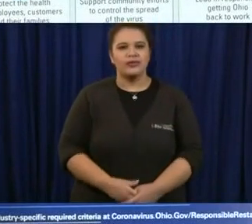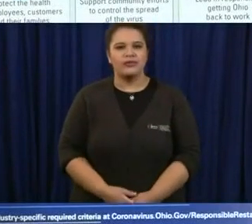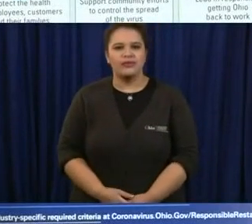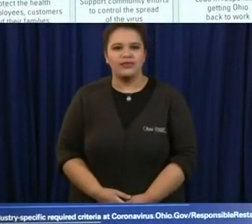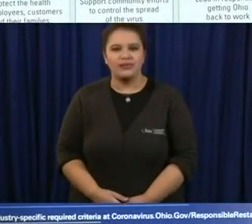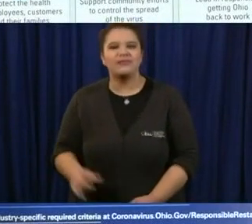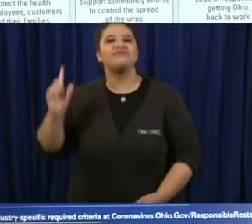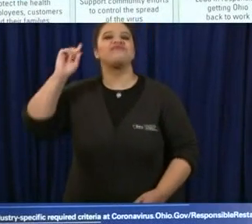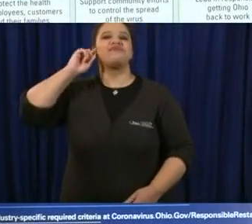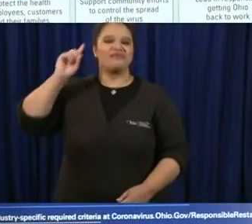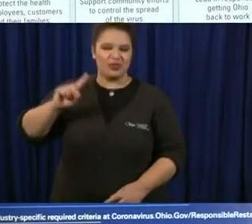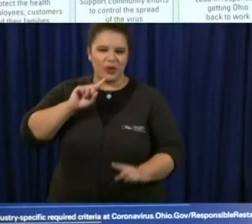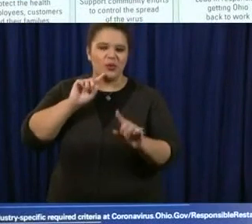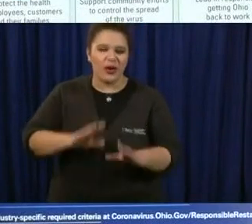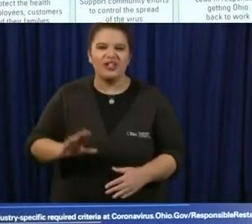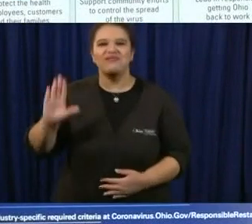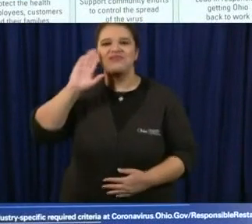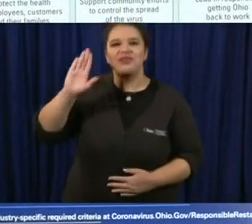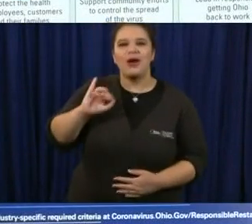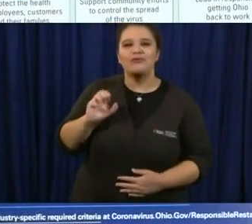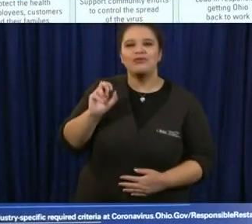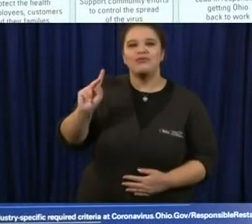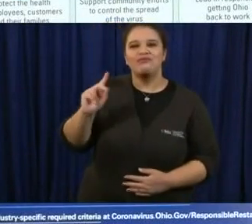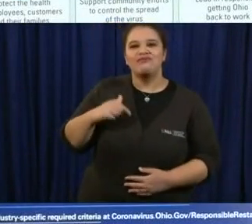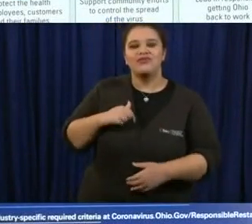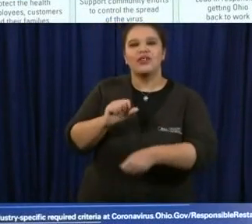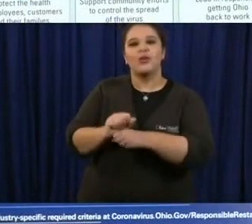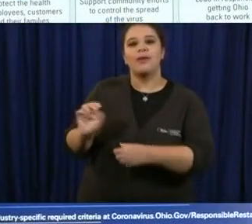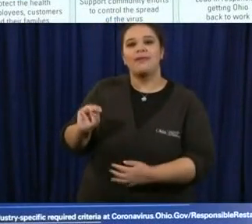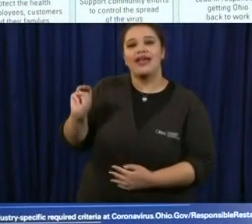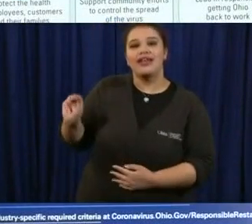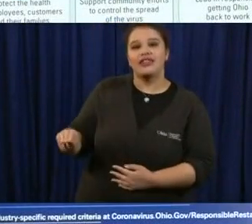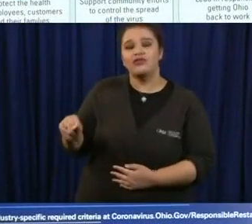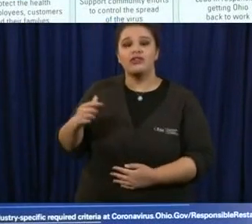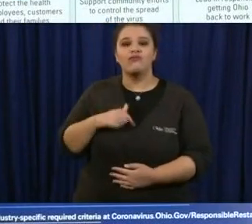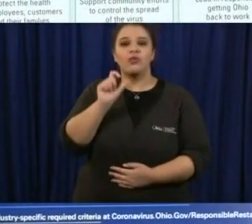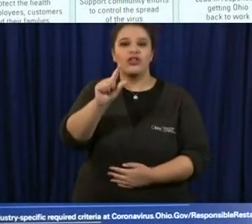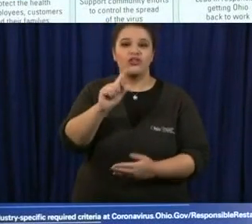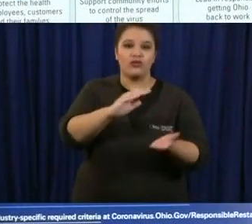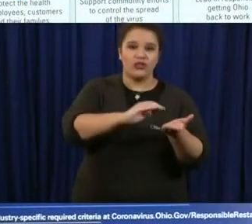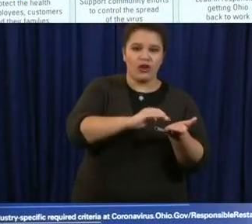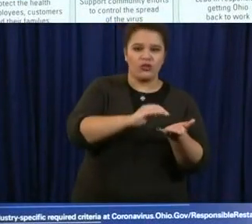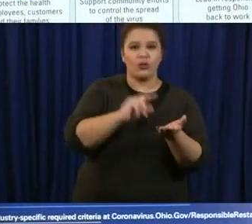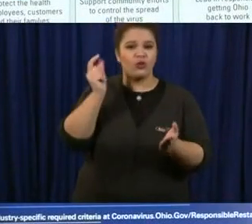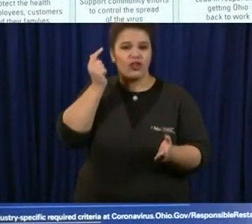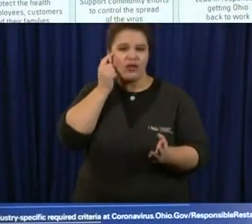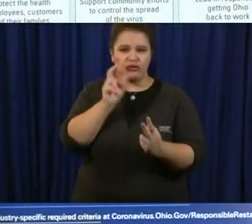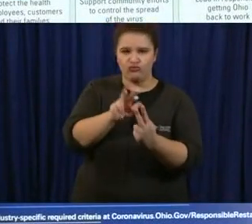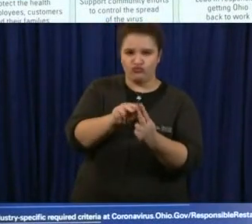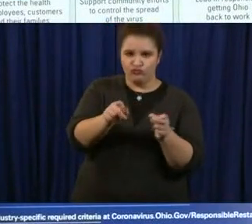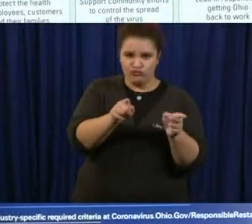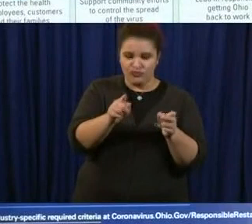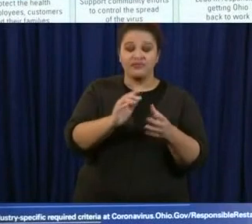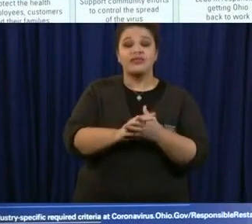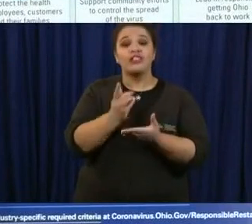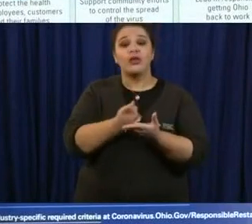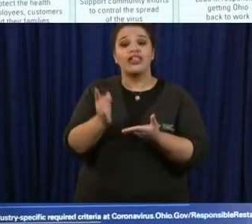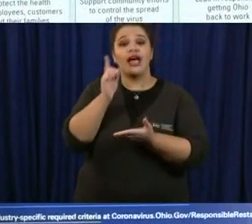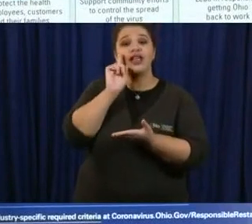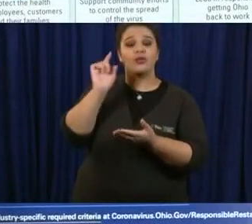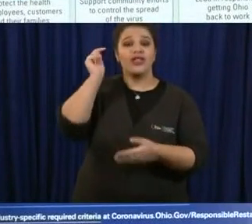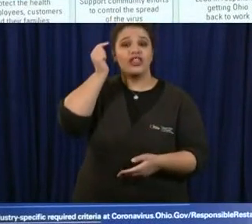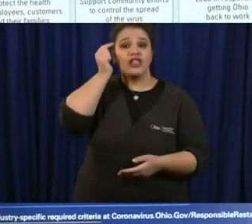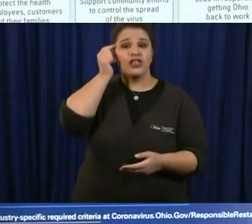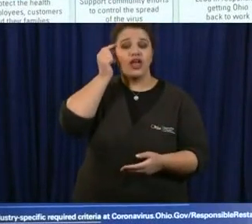Jack Windsor, WMFD-TV, Mansfield. A question for either Dr. Acton or Governor DeWine. Last week, Dr. Acton said